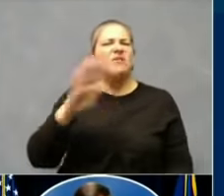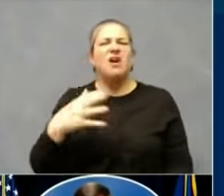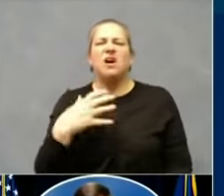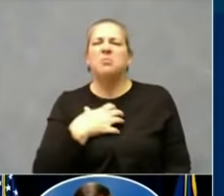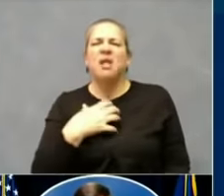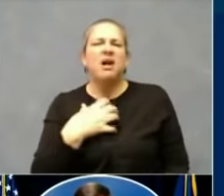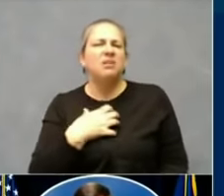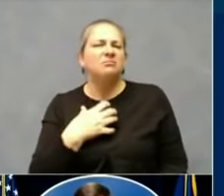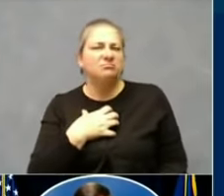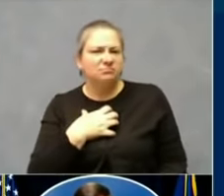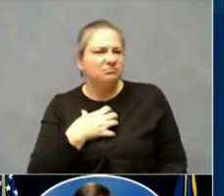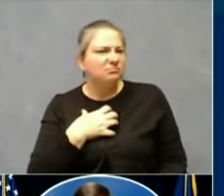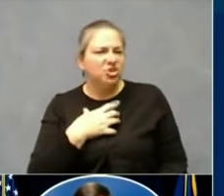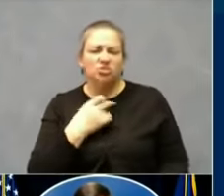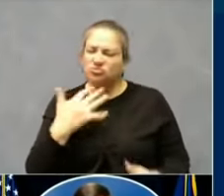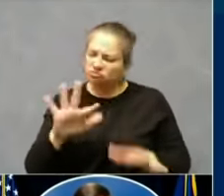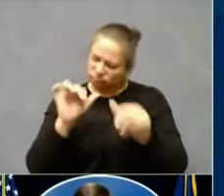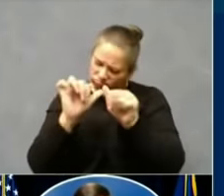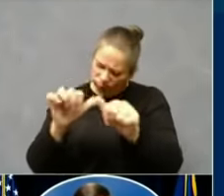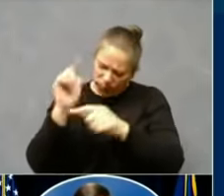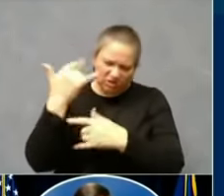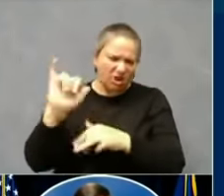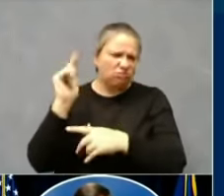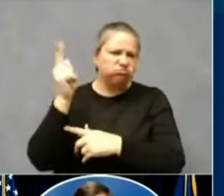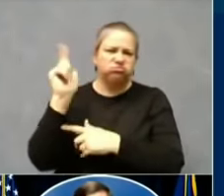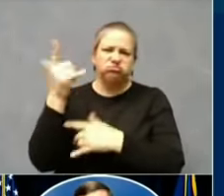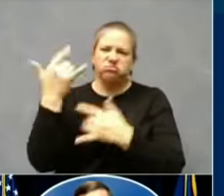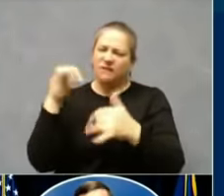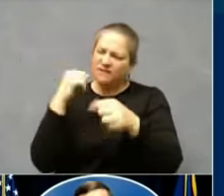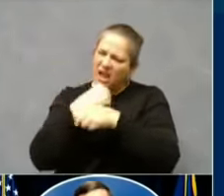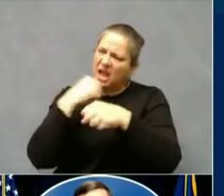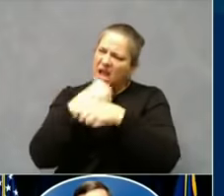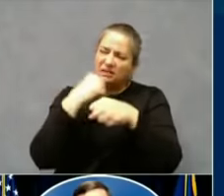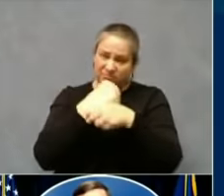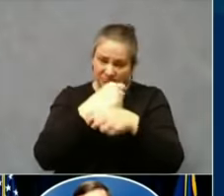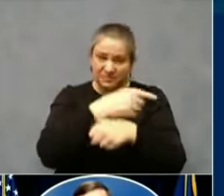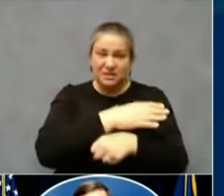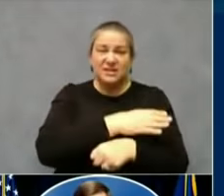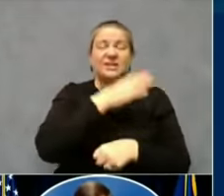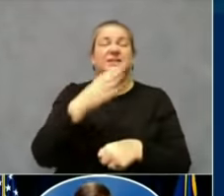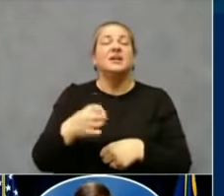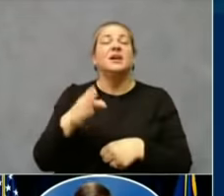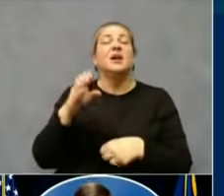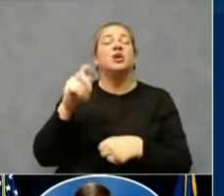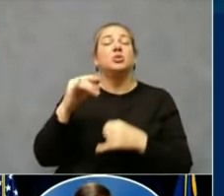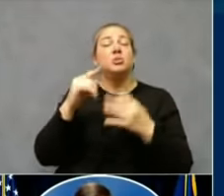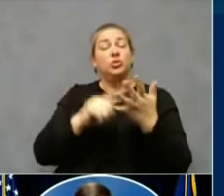COVID-19 at the end of October. She died November 6th.